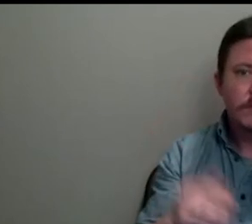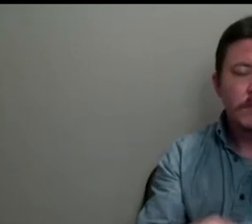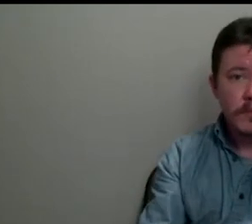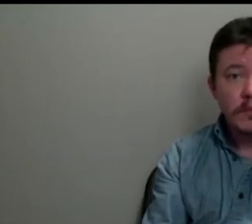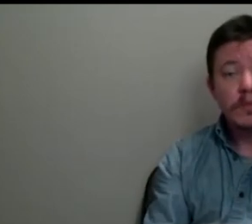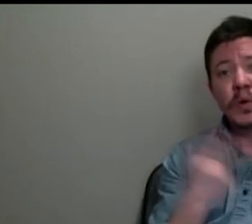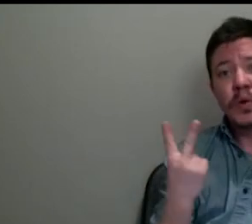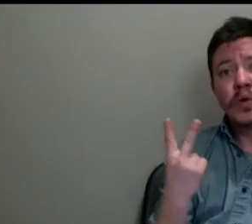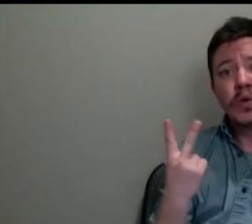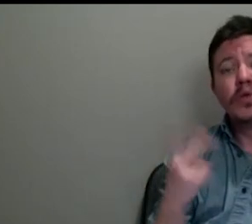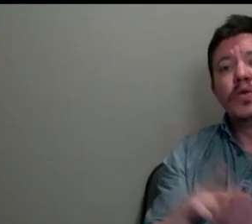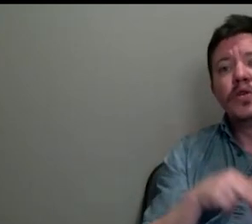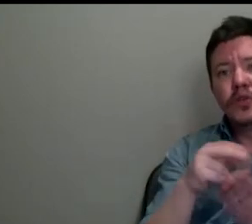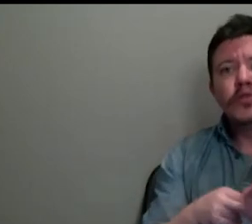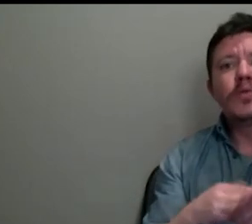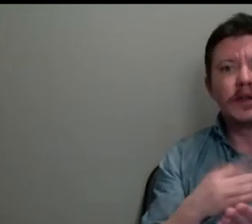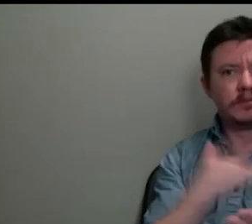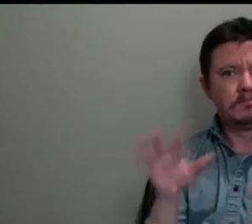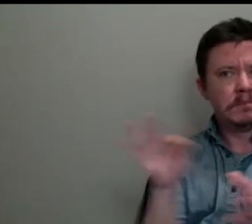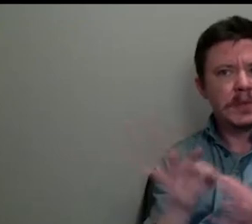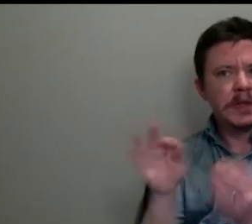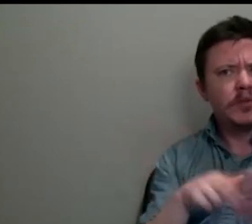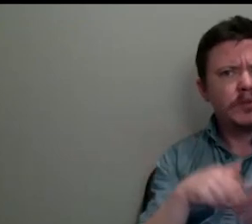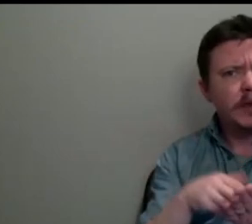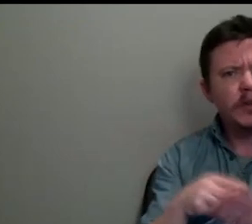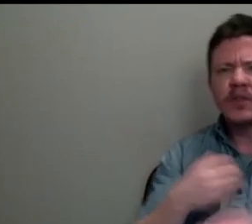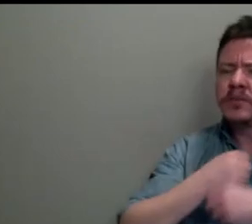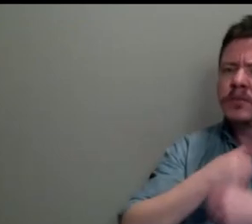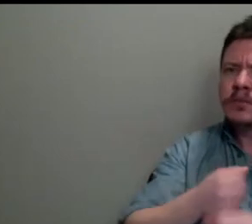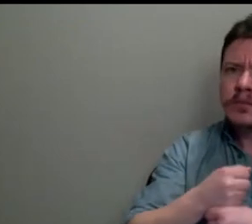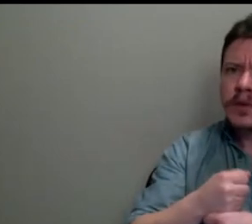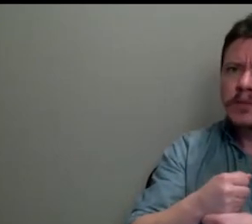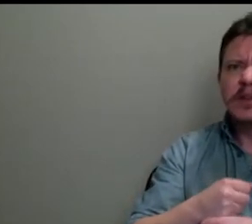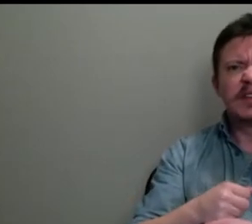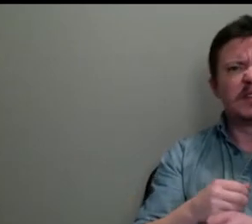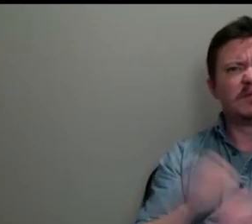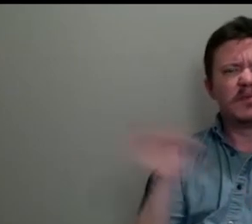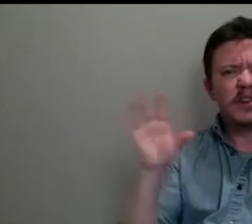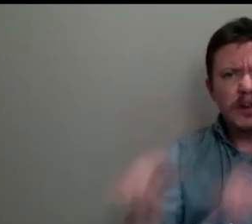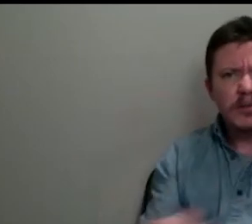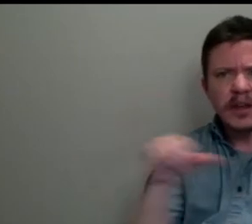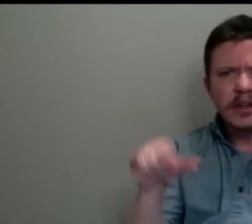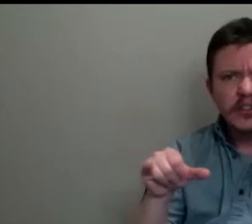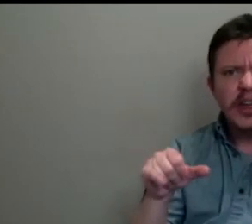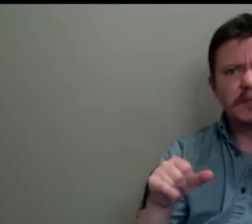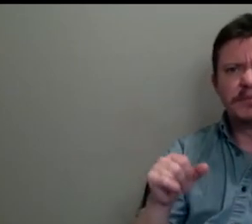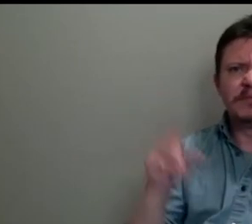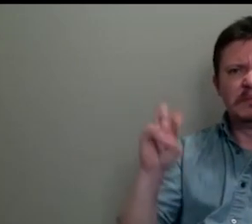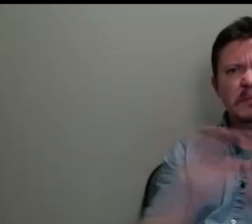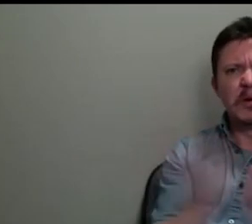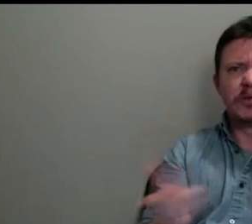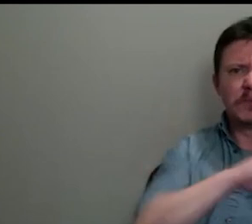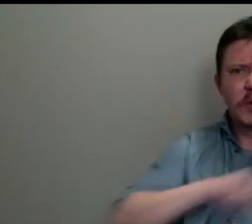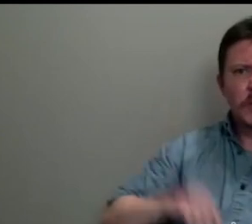two of which were these seamstress paintings, and yet he produces this terribly cliched book, The Queens of the Needle, in which he certainly